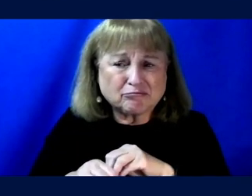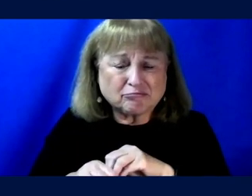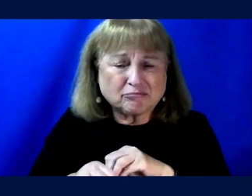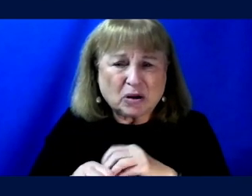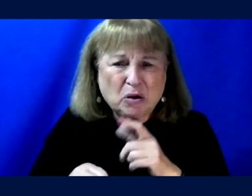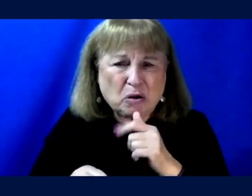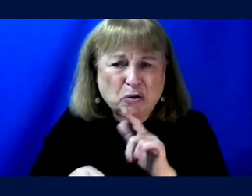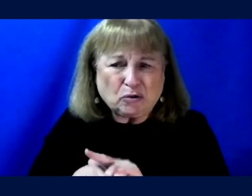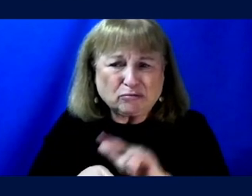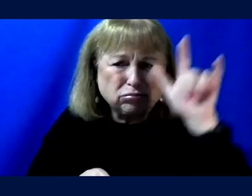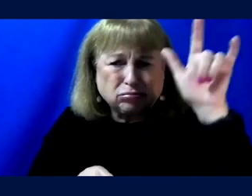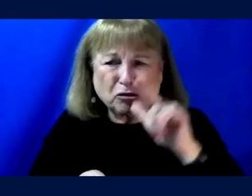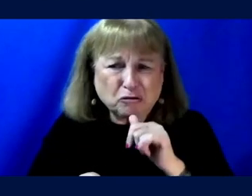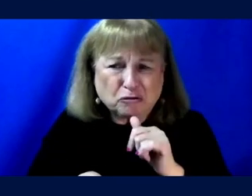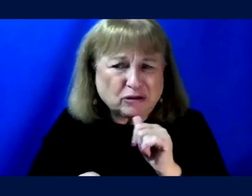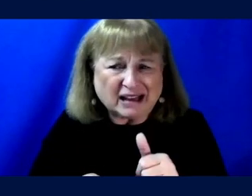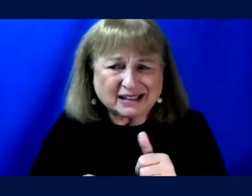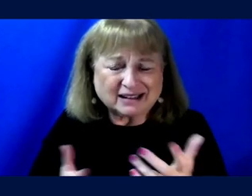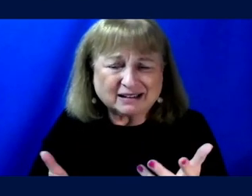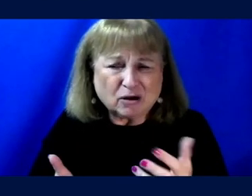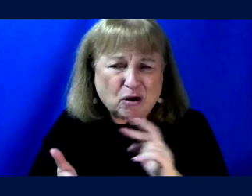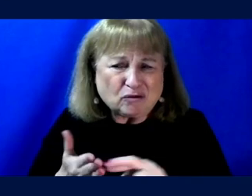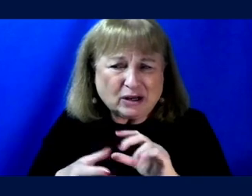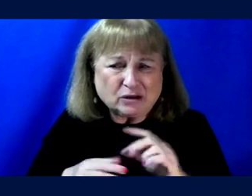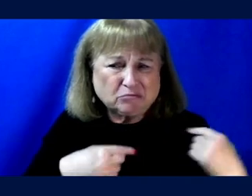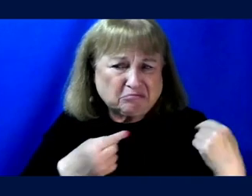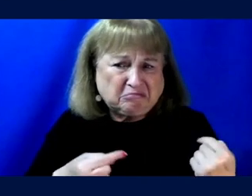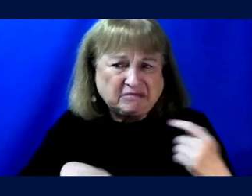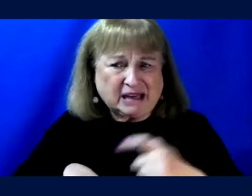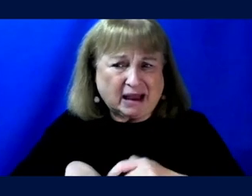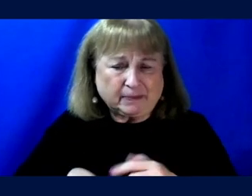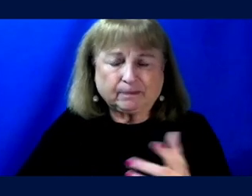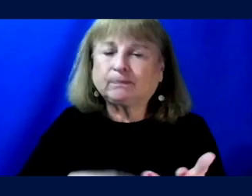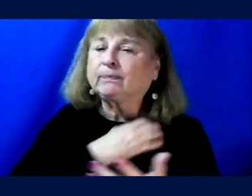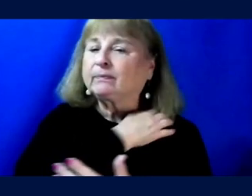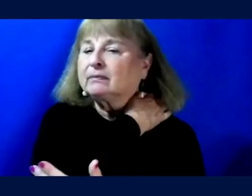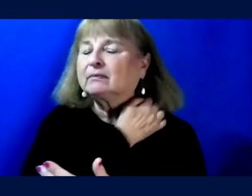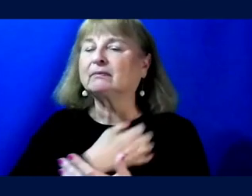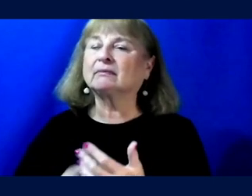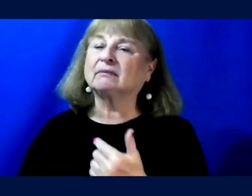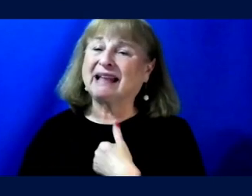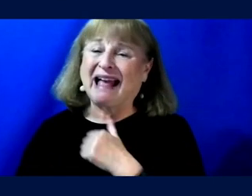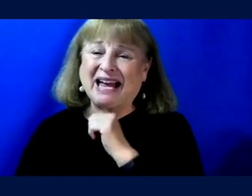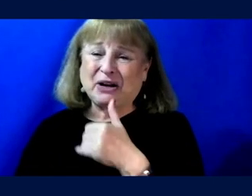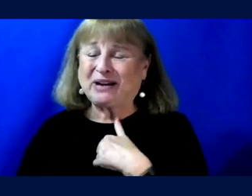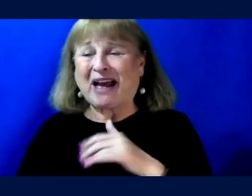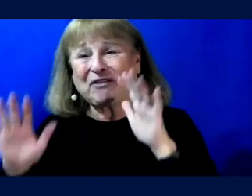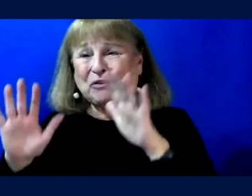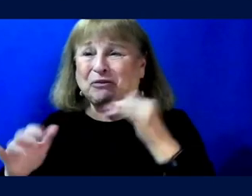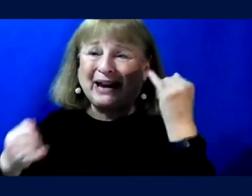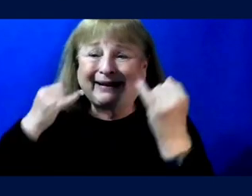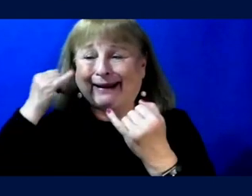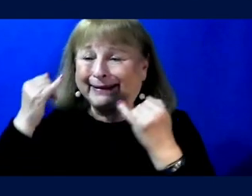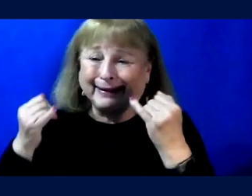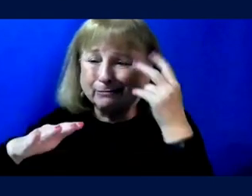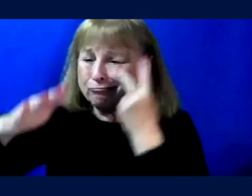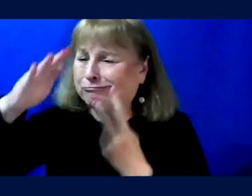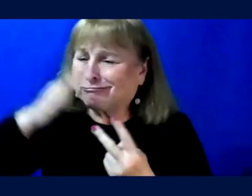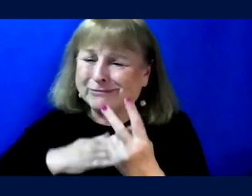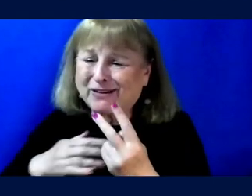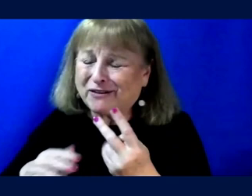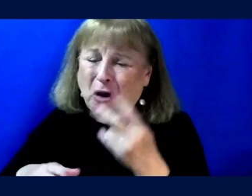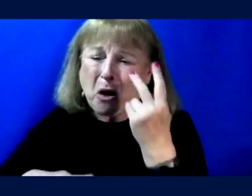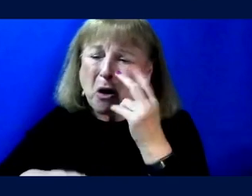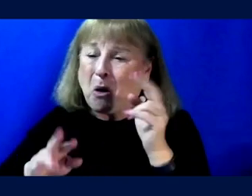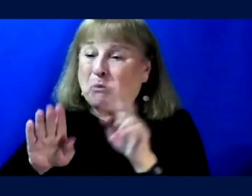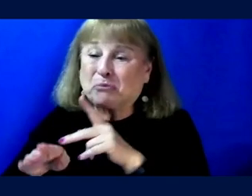in terms of who goes to flight, who doesn't, or research over time? Well, um, uh, I don't have any great insights among professional